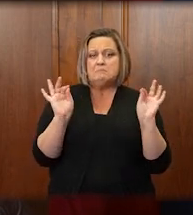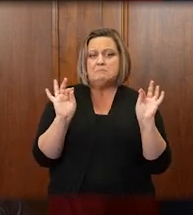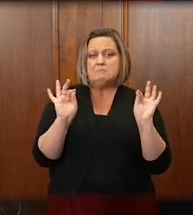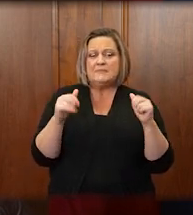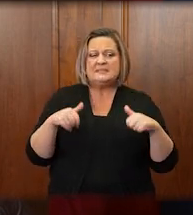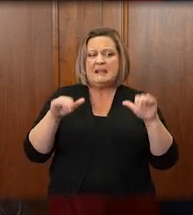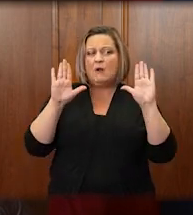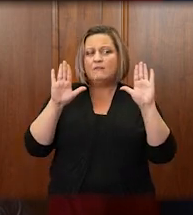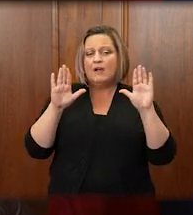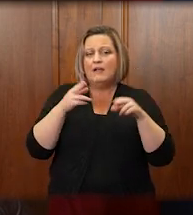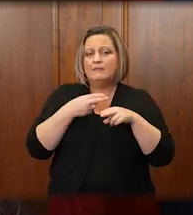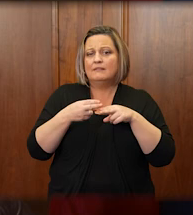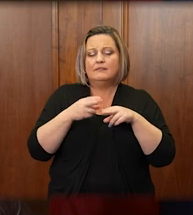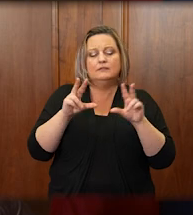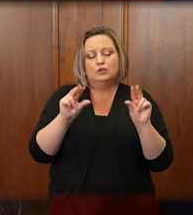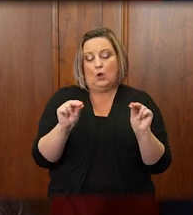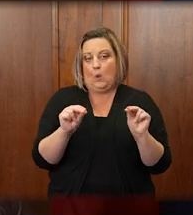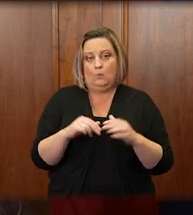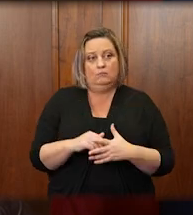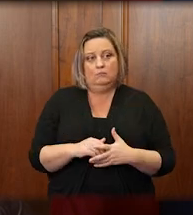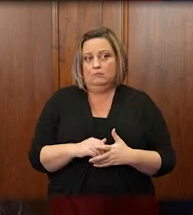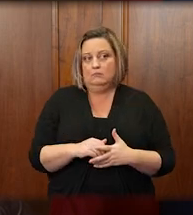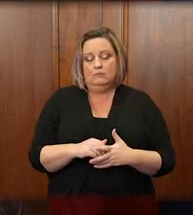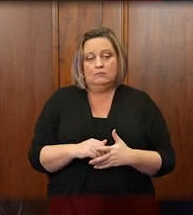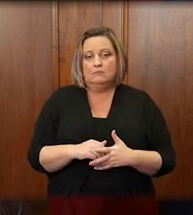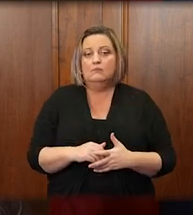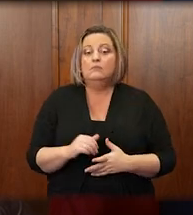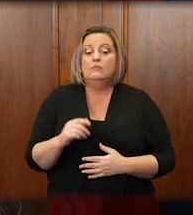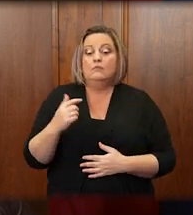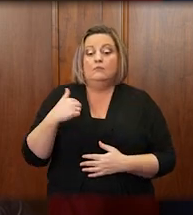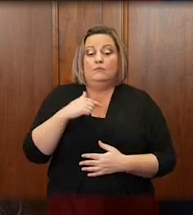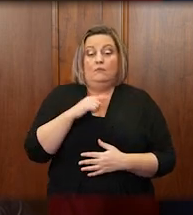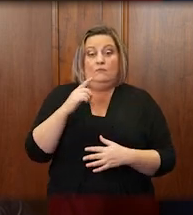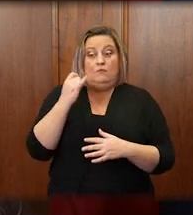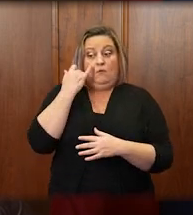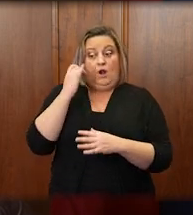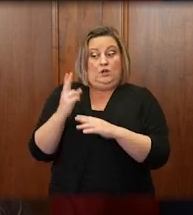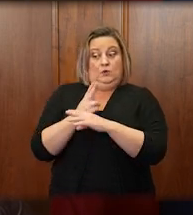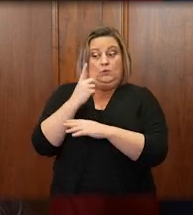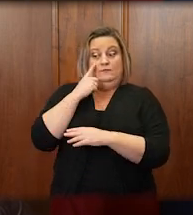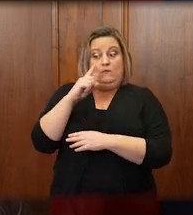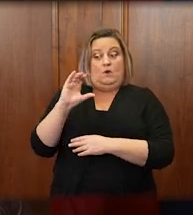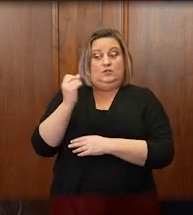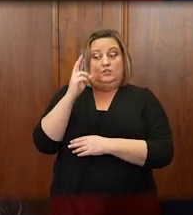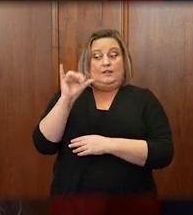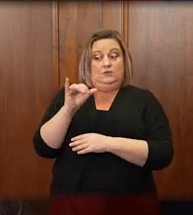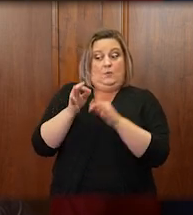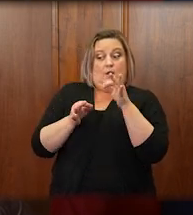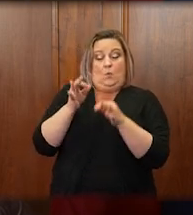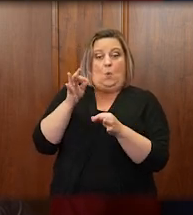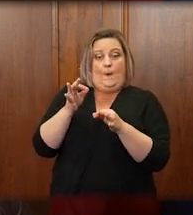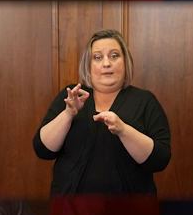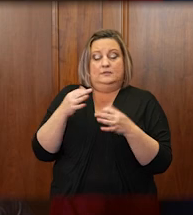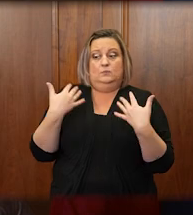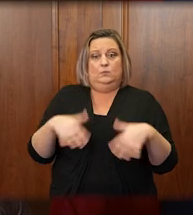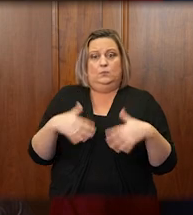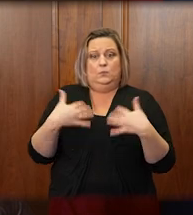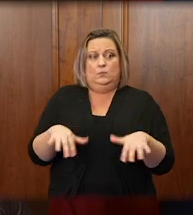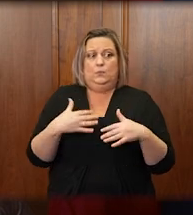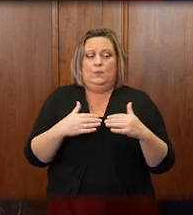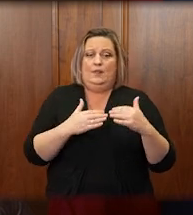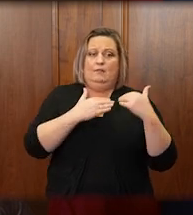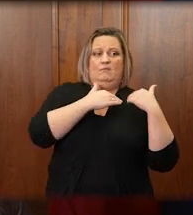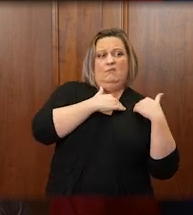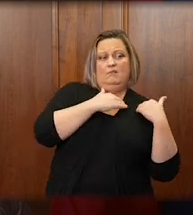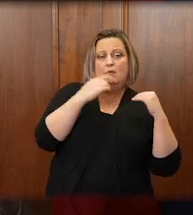If predictions by prominent legislators as to the use of the Chancery Court are correct, there will be considerable work for these three judges and the